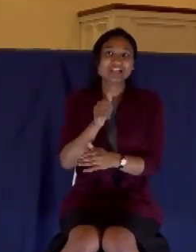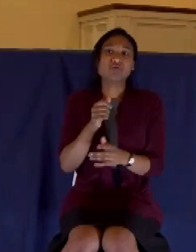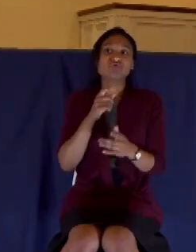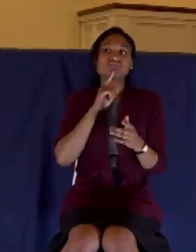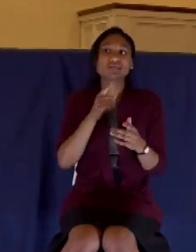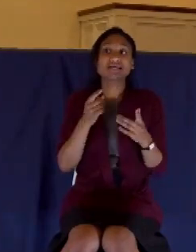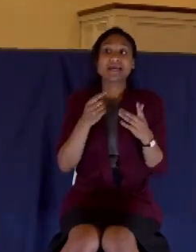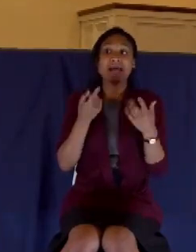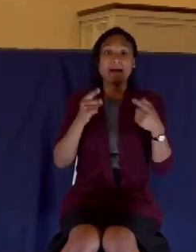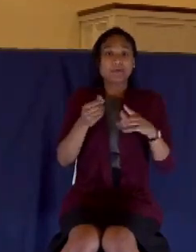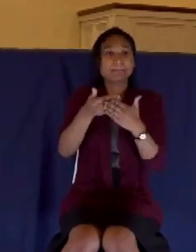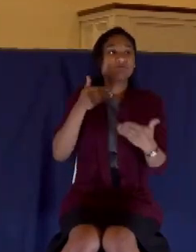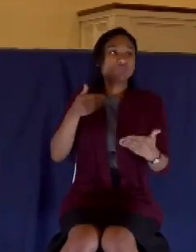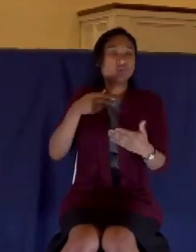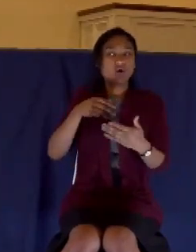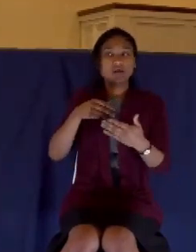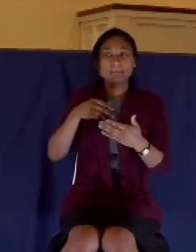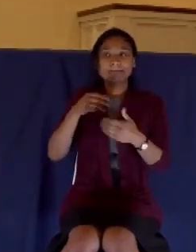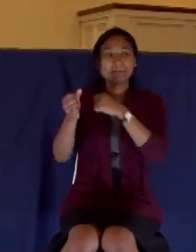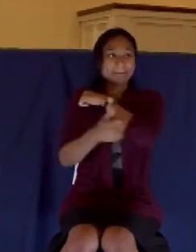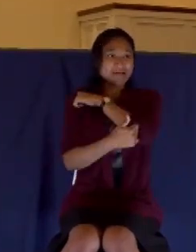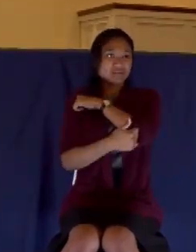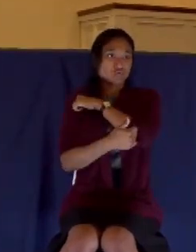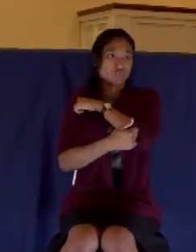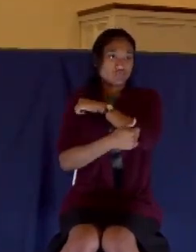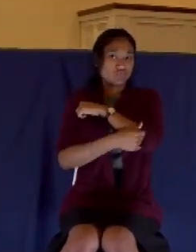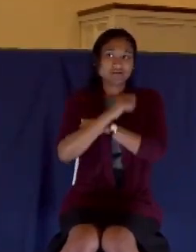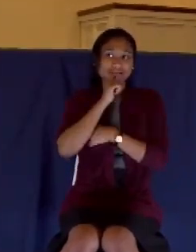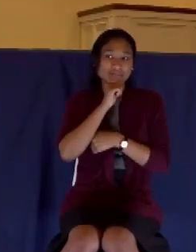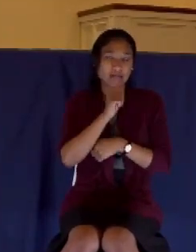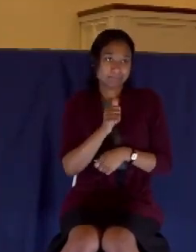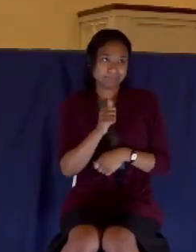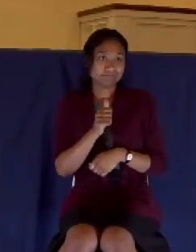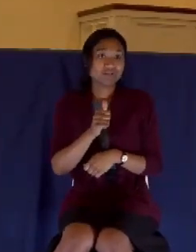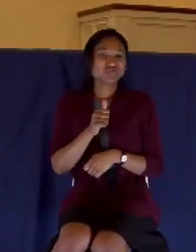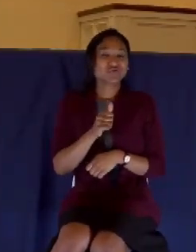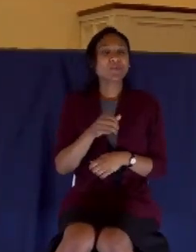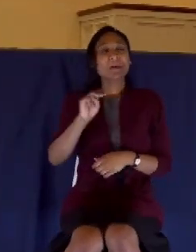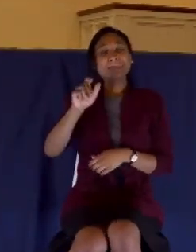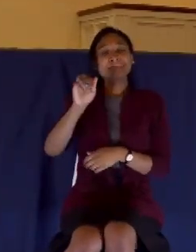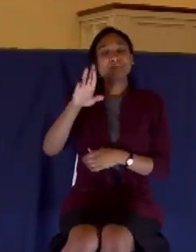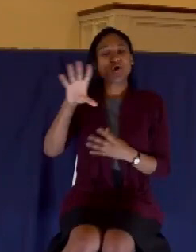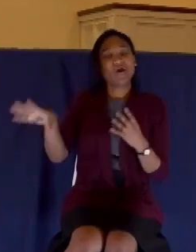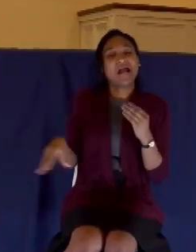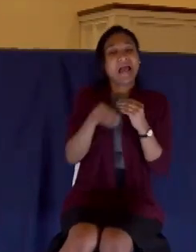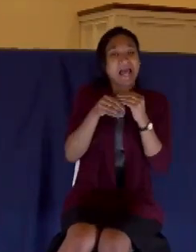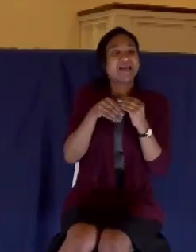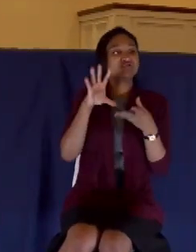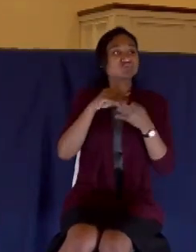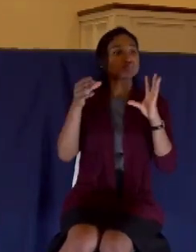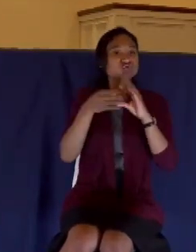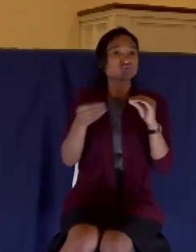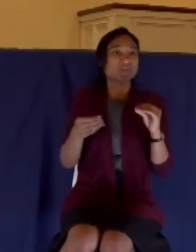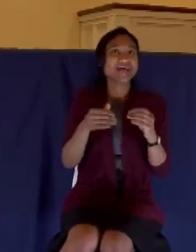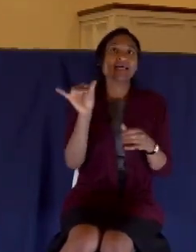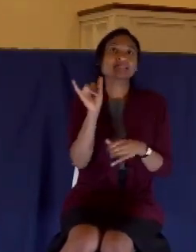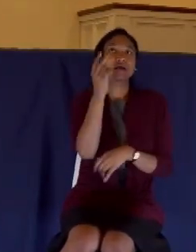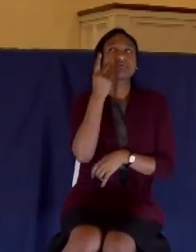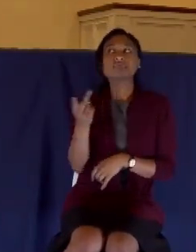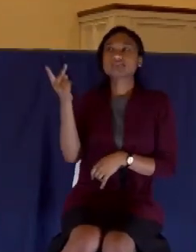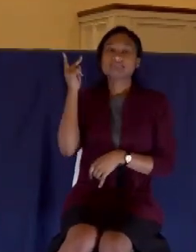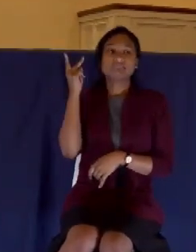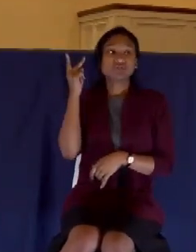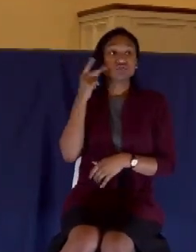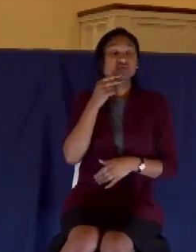This story is actually a flashback. And Mark kind of inserts it right here in this narrative. He actually is